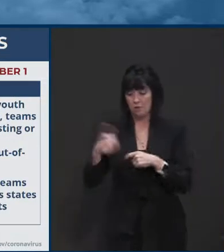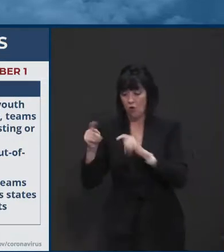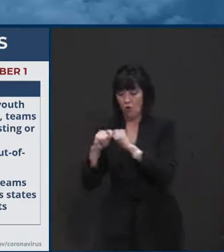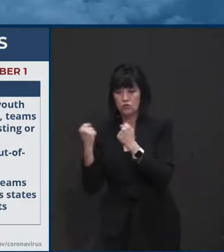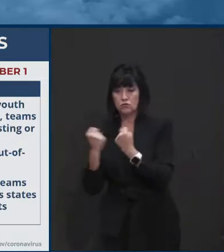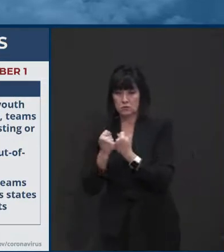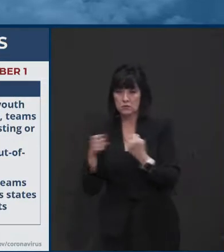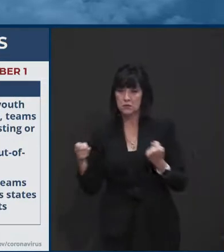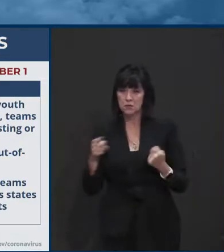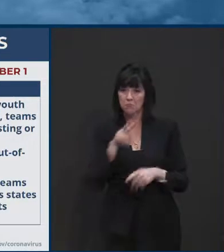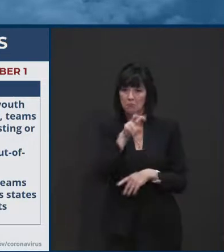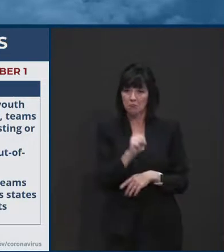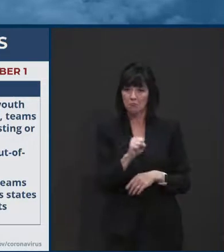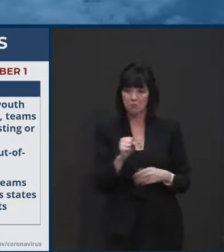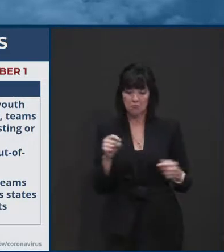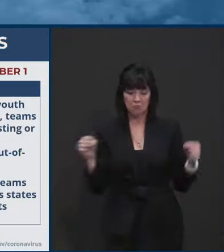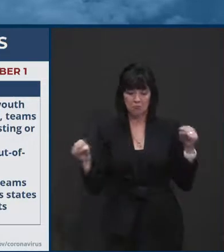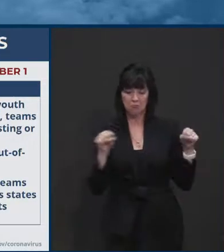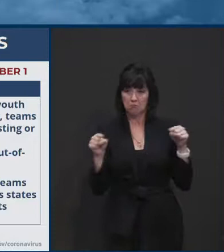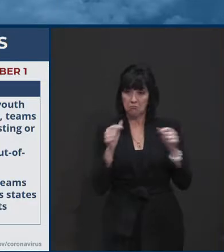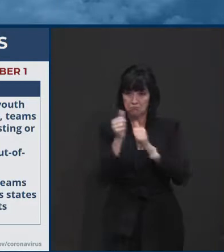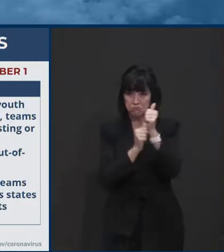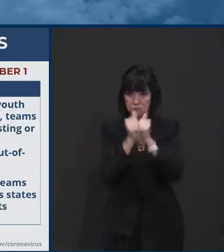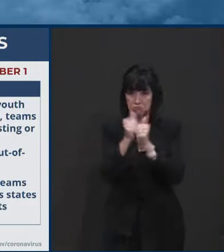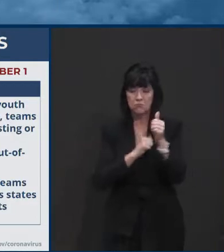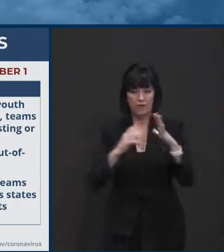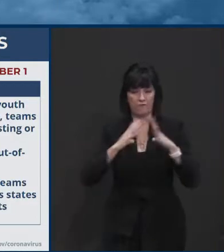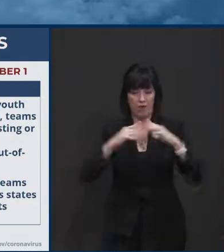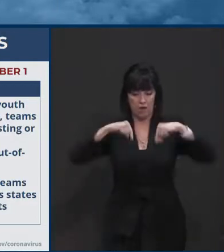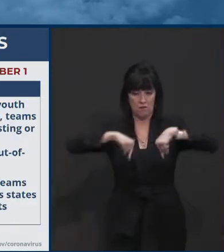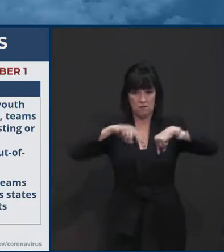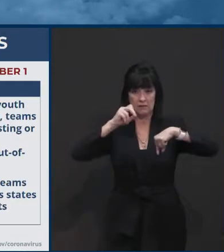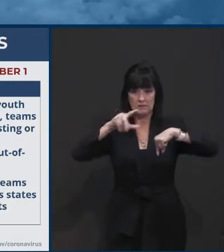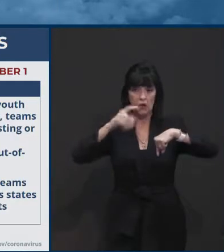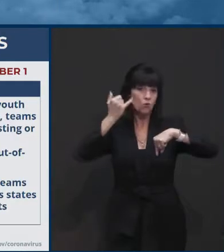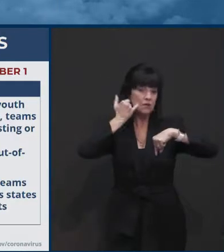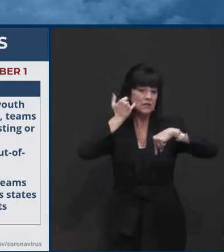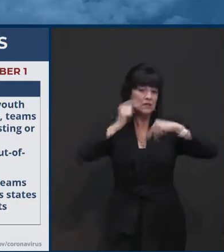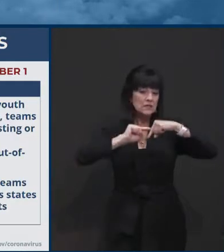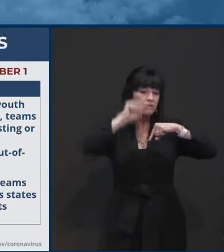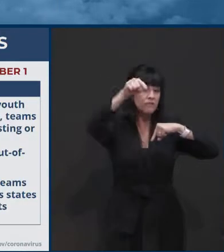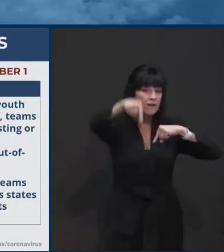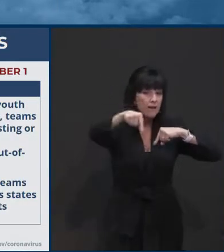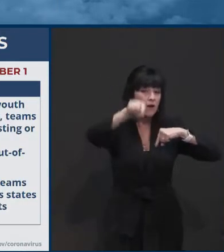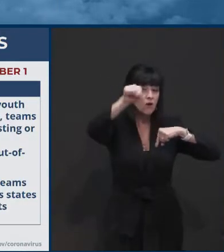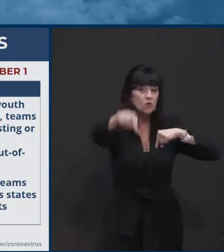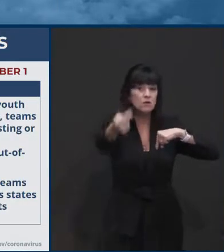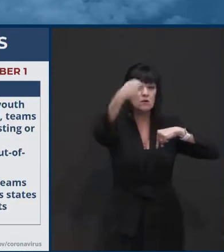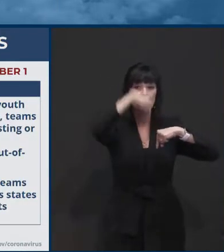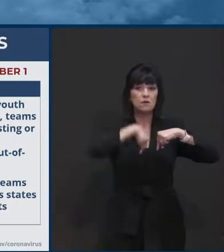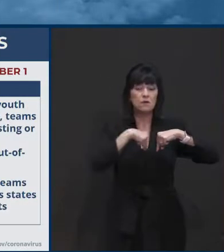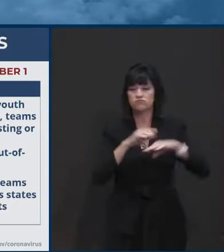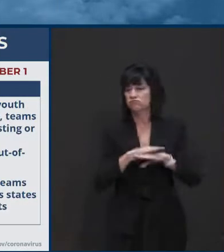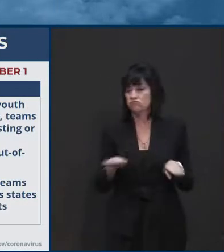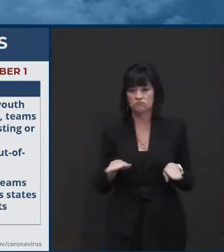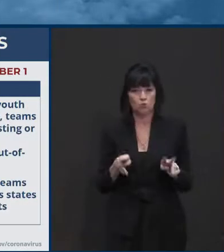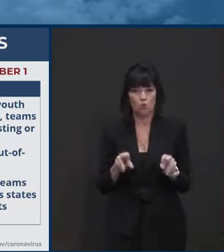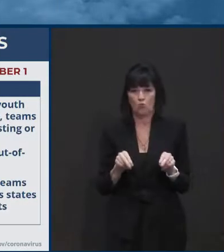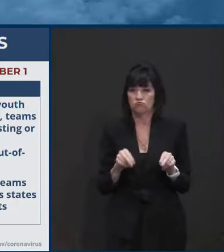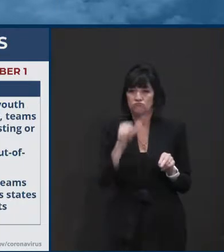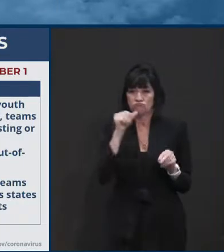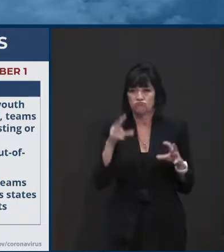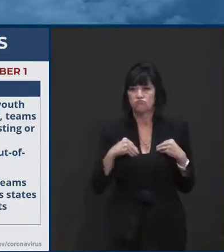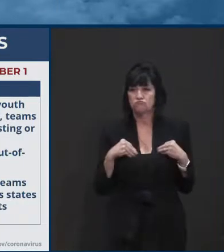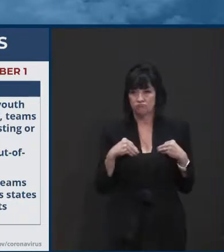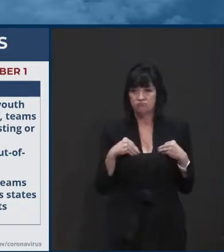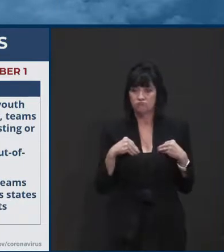as well. This restriction will take effect on Tuesday, December the 1st. I mentioned how difficult it is,